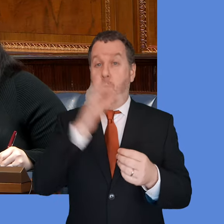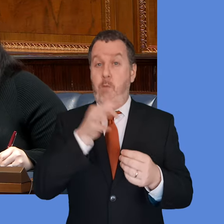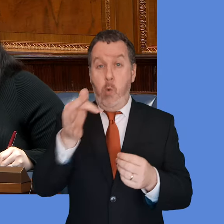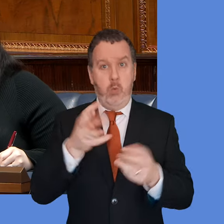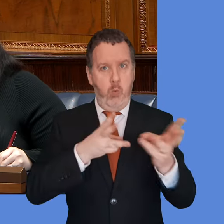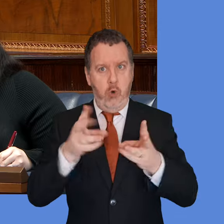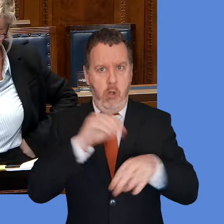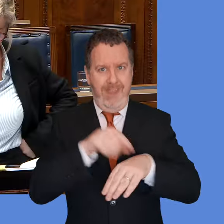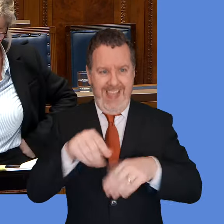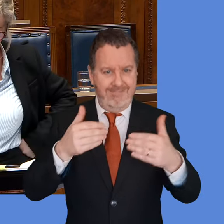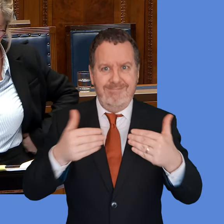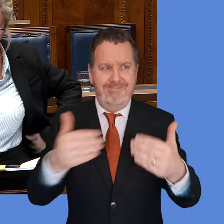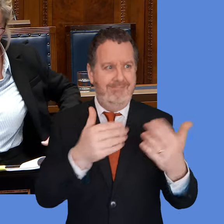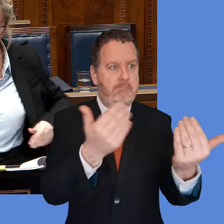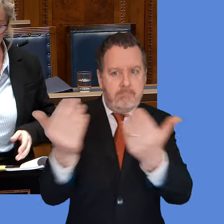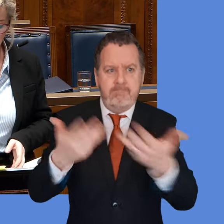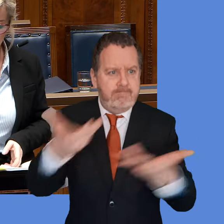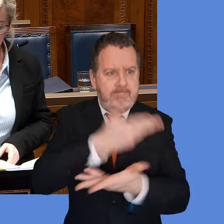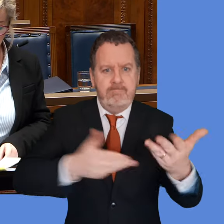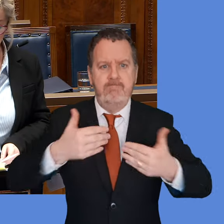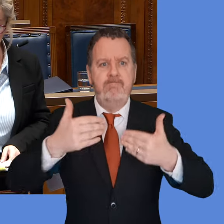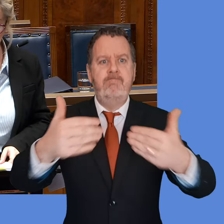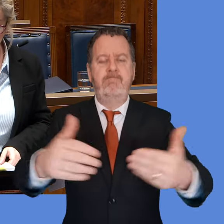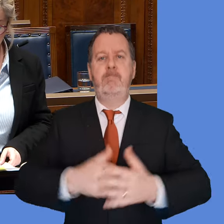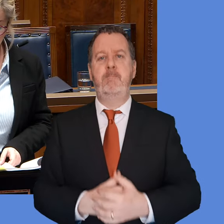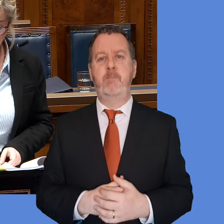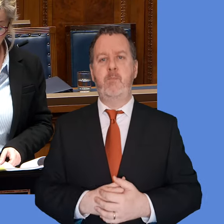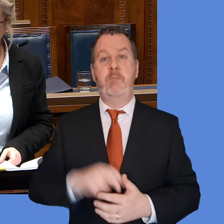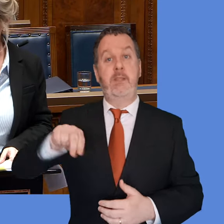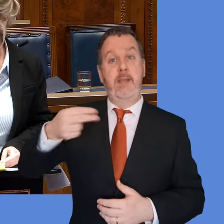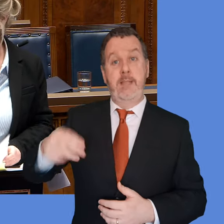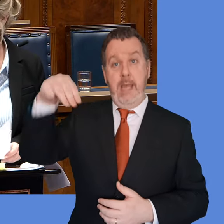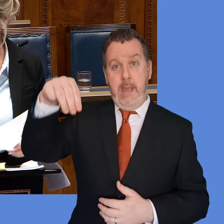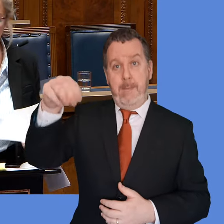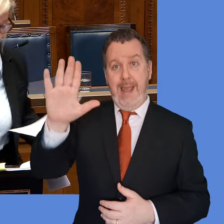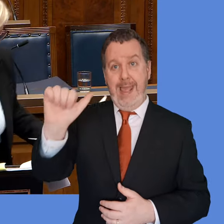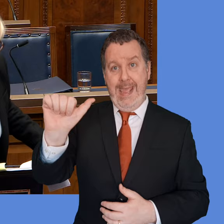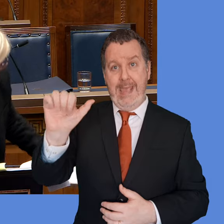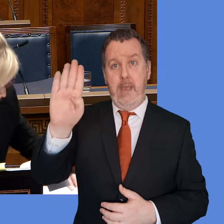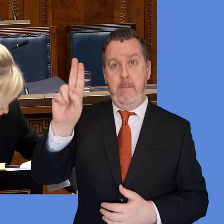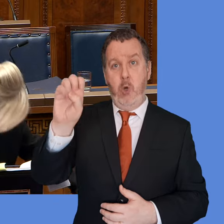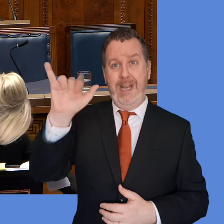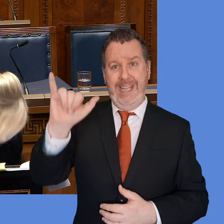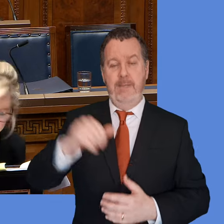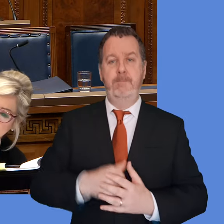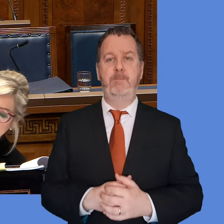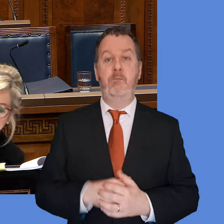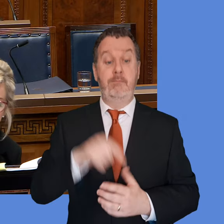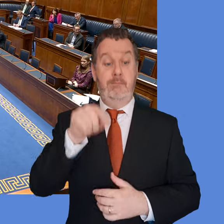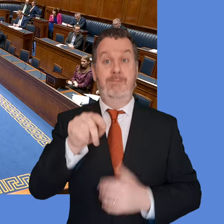working with the member who's shown a keen interest in this in terms of us being able to get to a point where we're all trying to get to. Thomas Buckley.